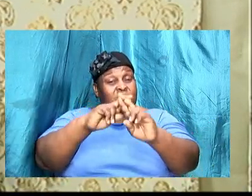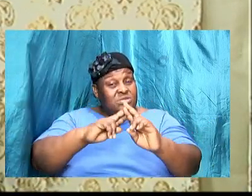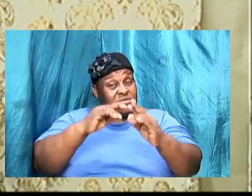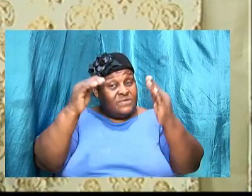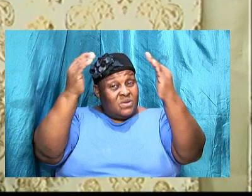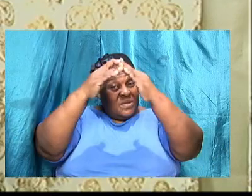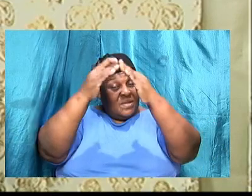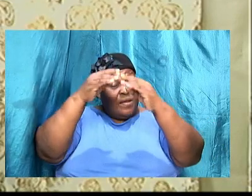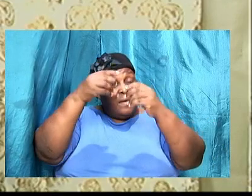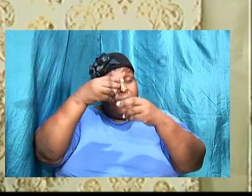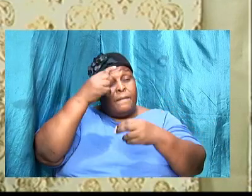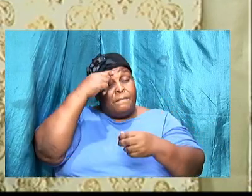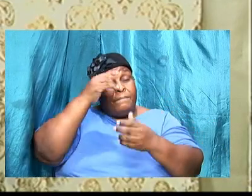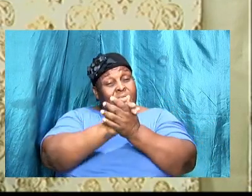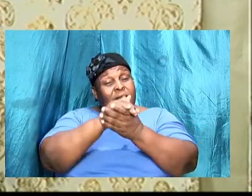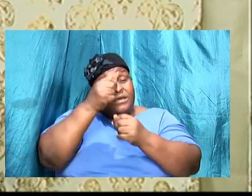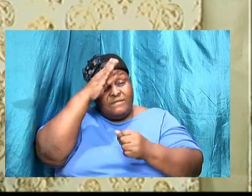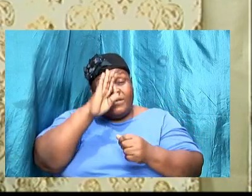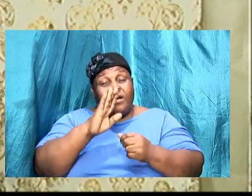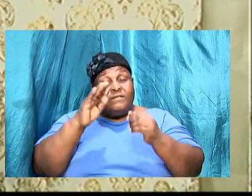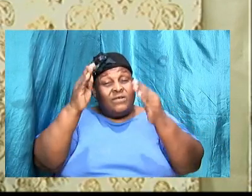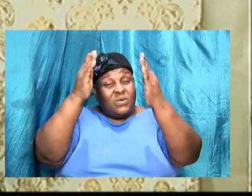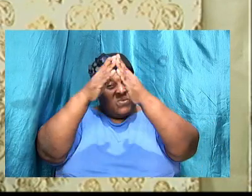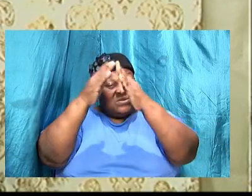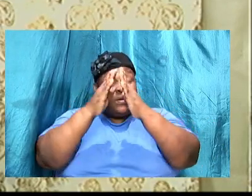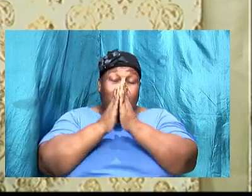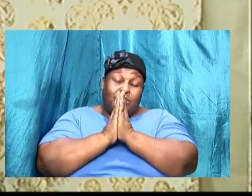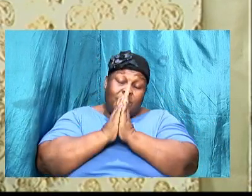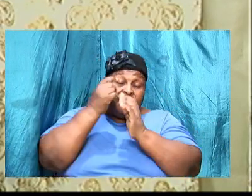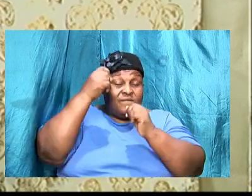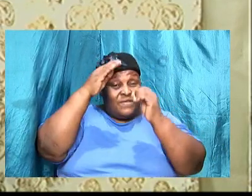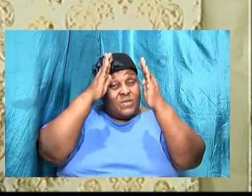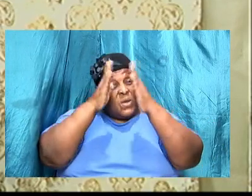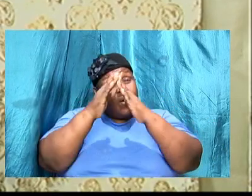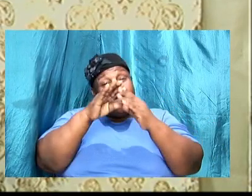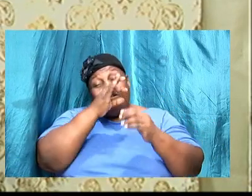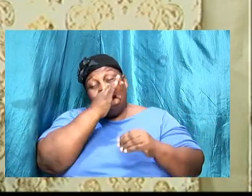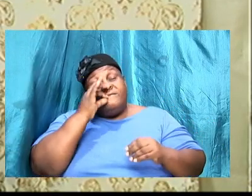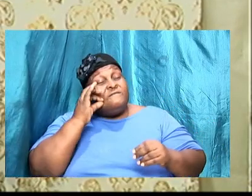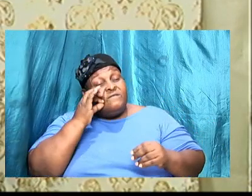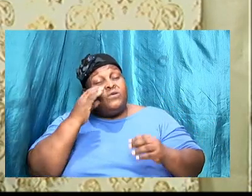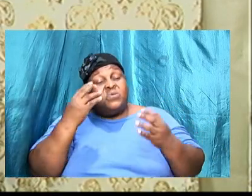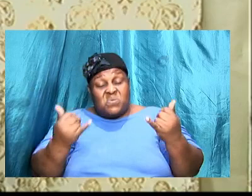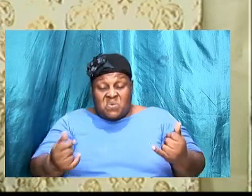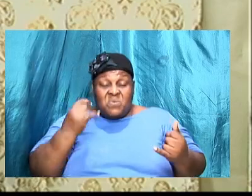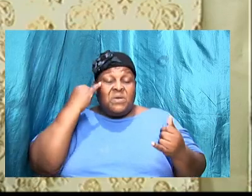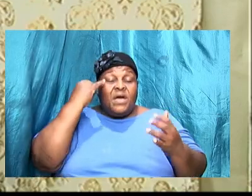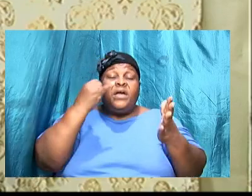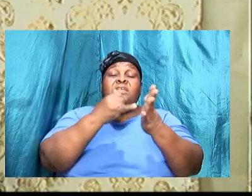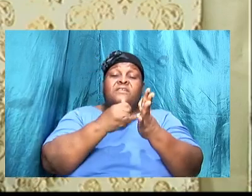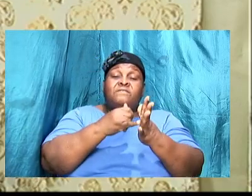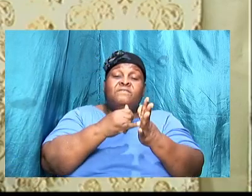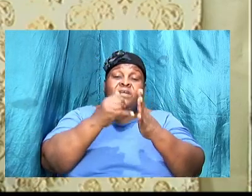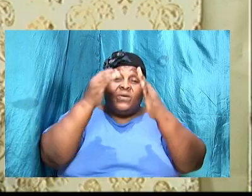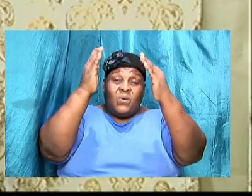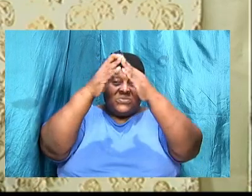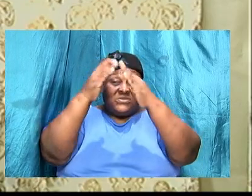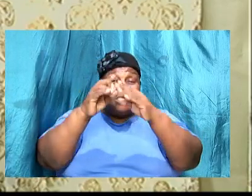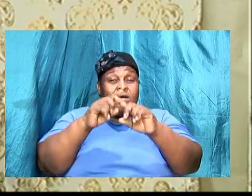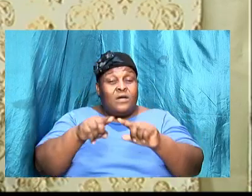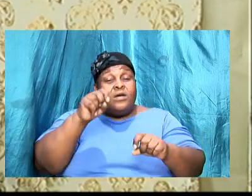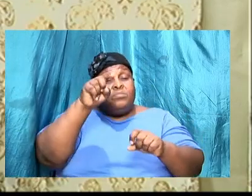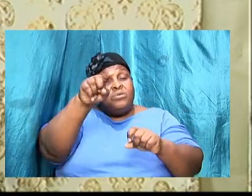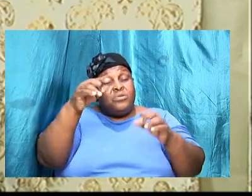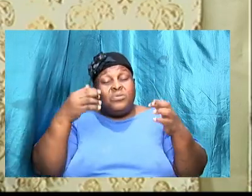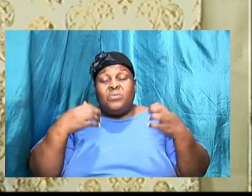you believe God for the house you are praying for the house you are fasting now that you identify it but you have to put in the